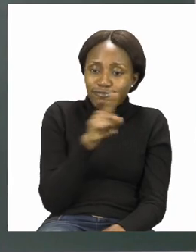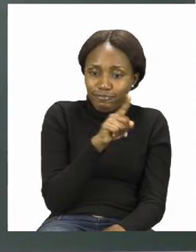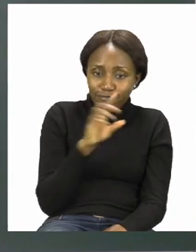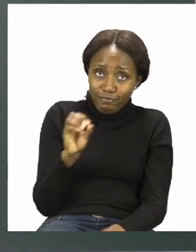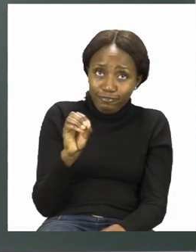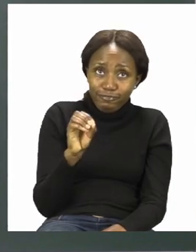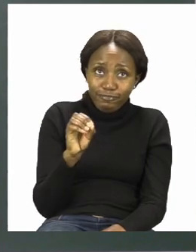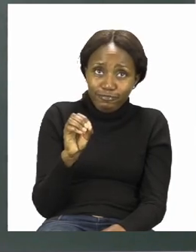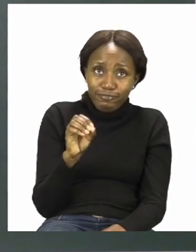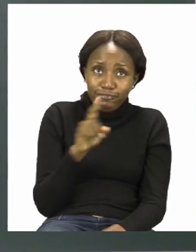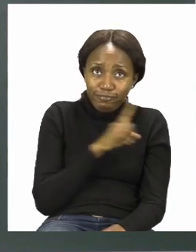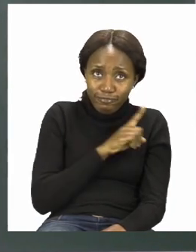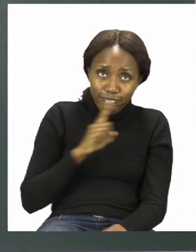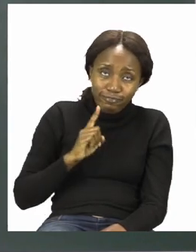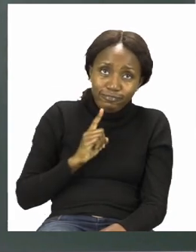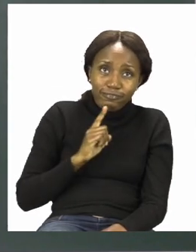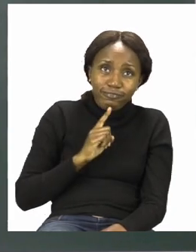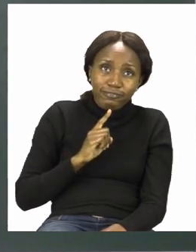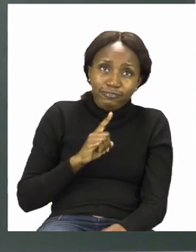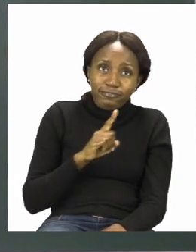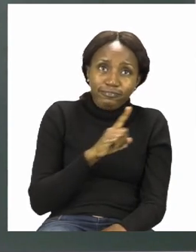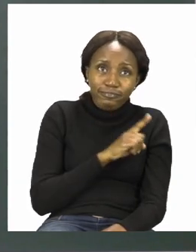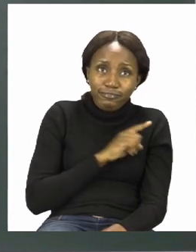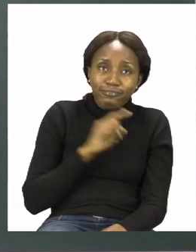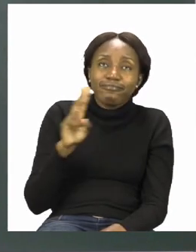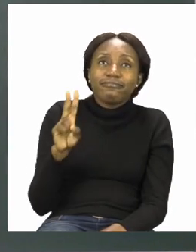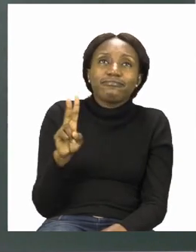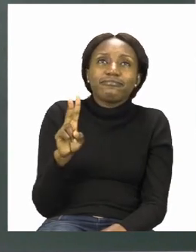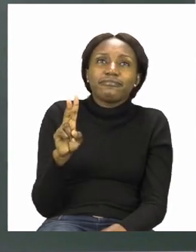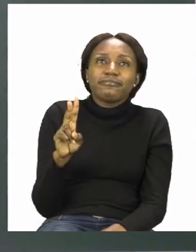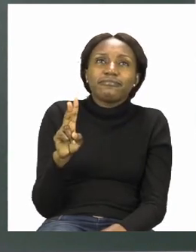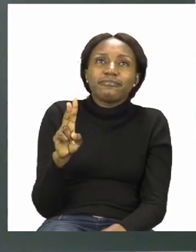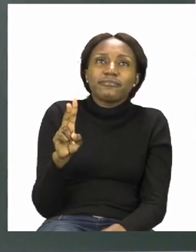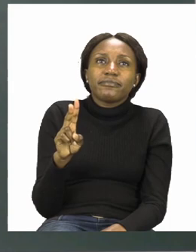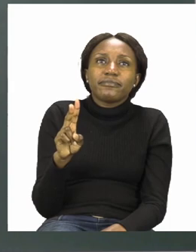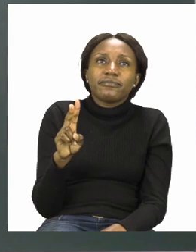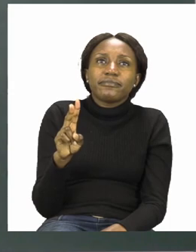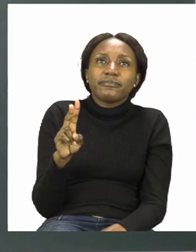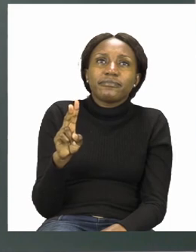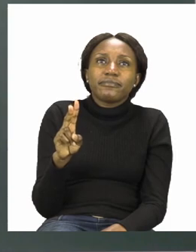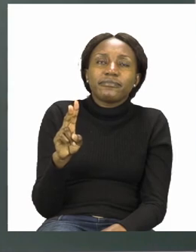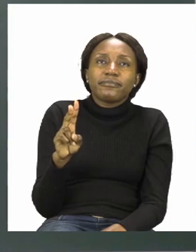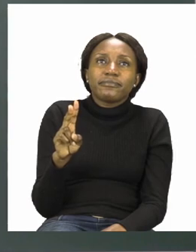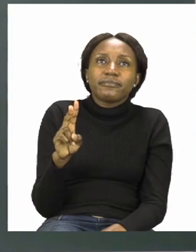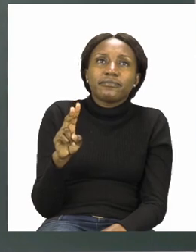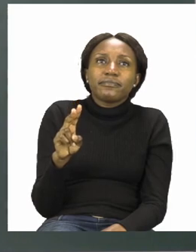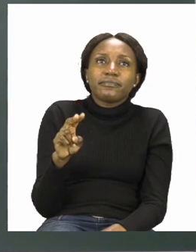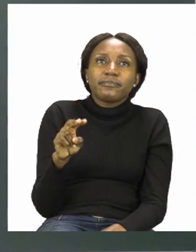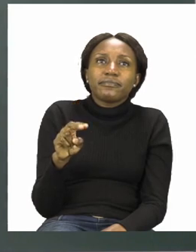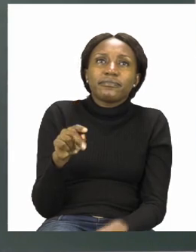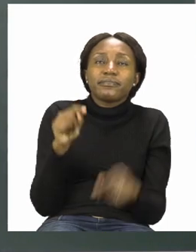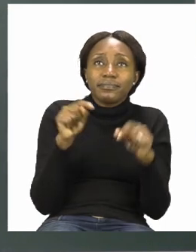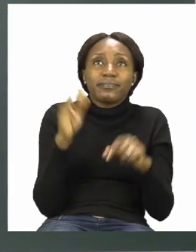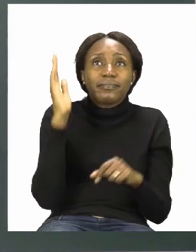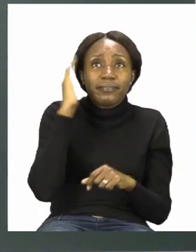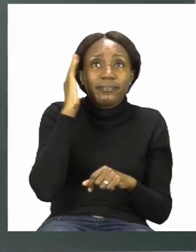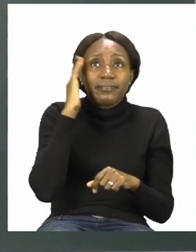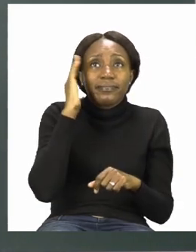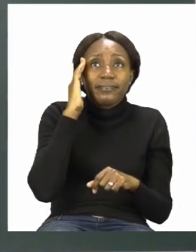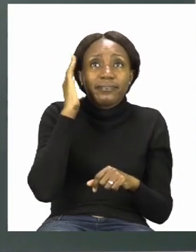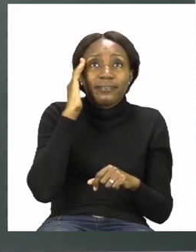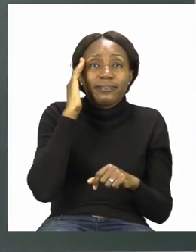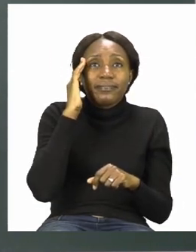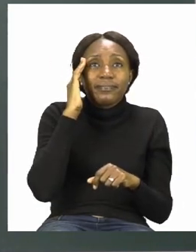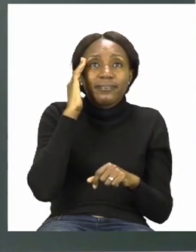11 12 now we know our answer so